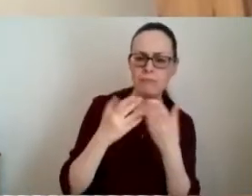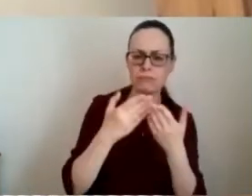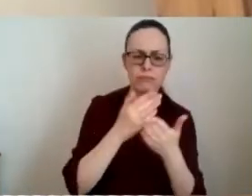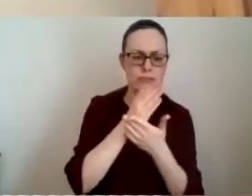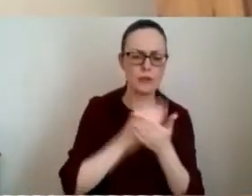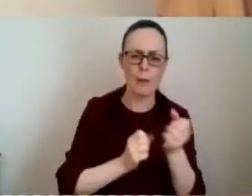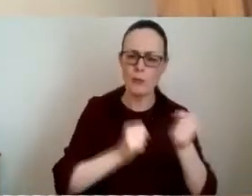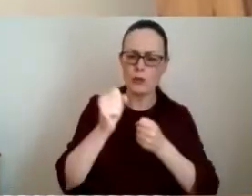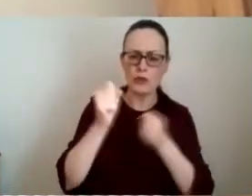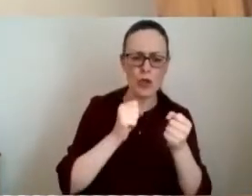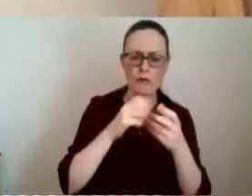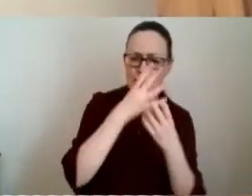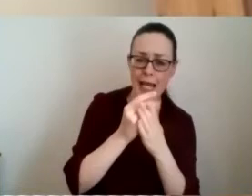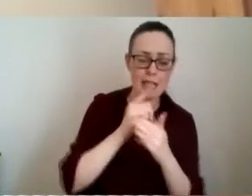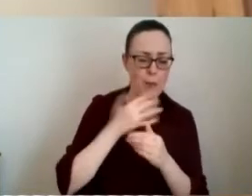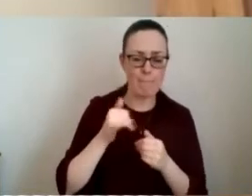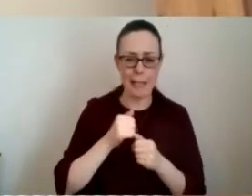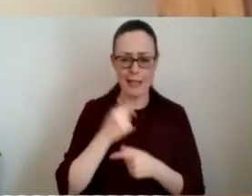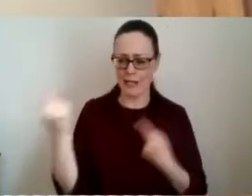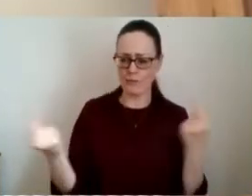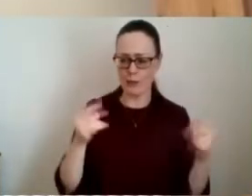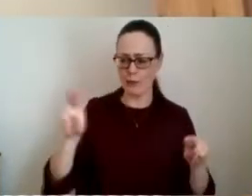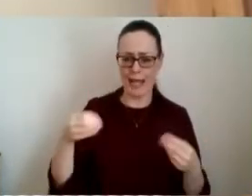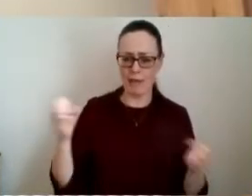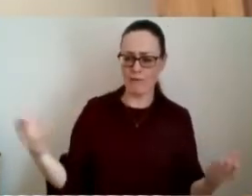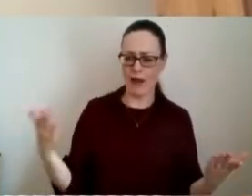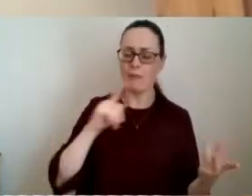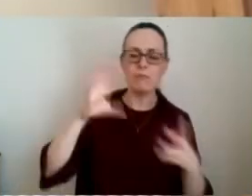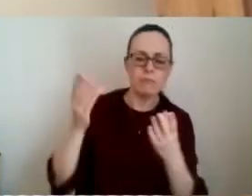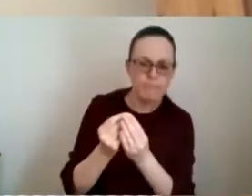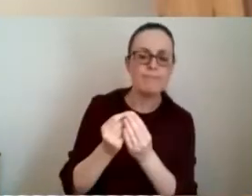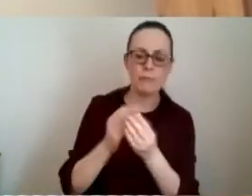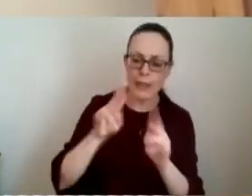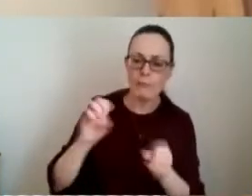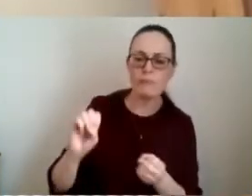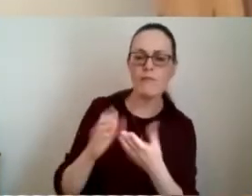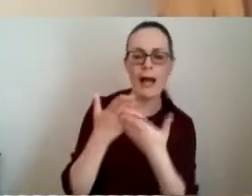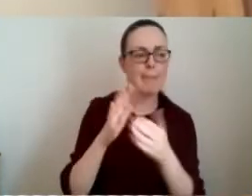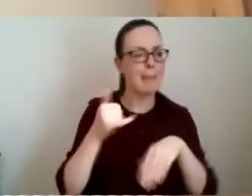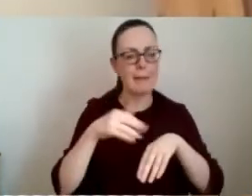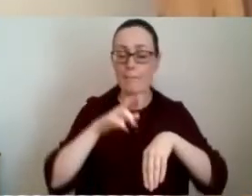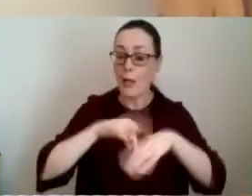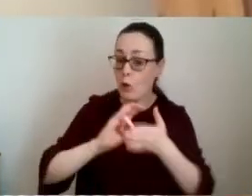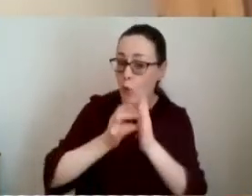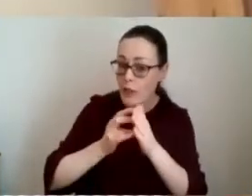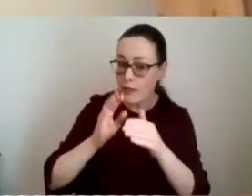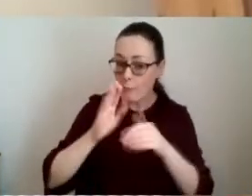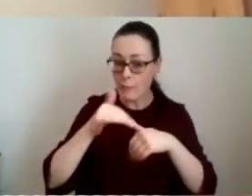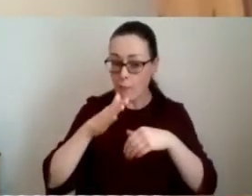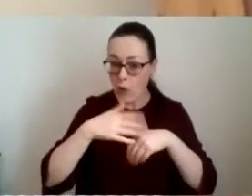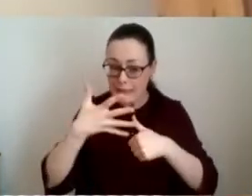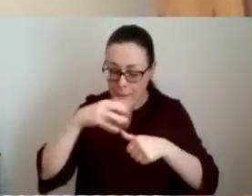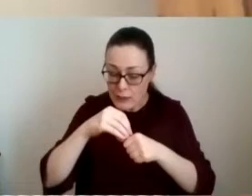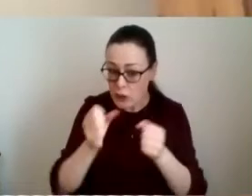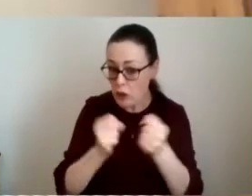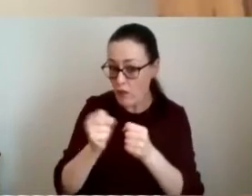that we just simply couldn't deliver individually and we may be able to deliver higher quality more specialised services as an